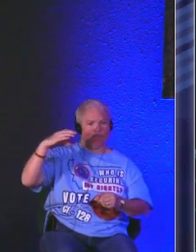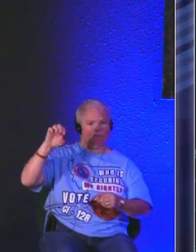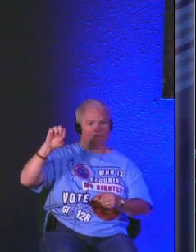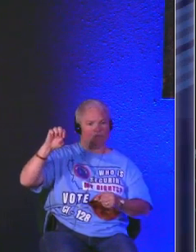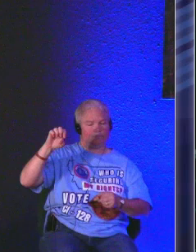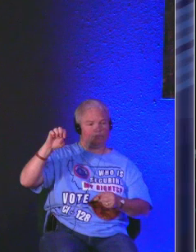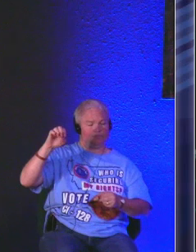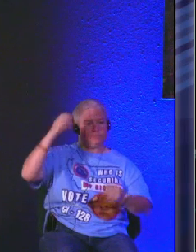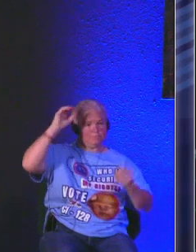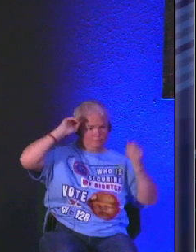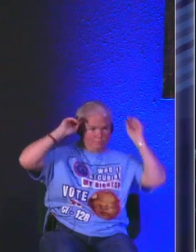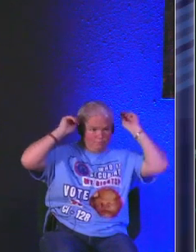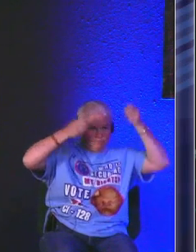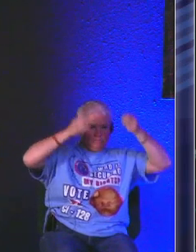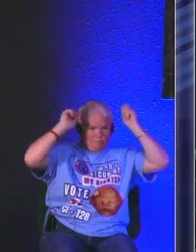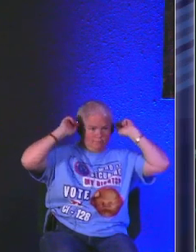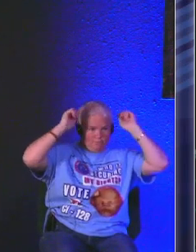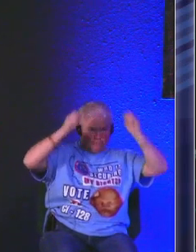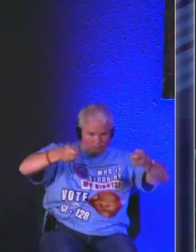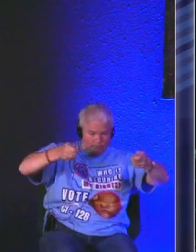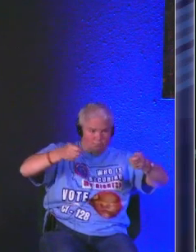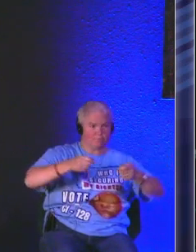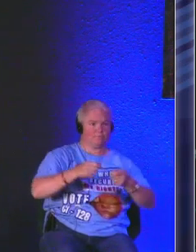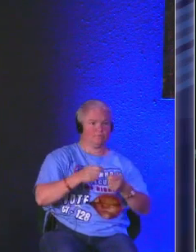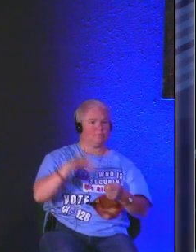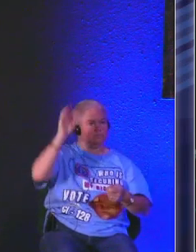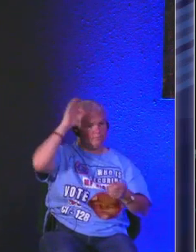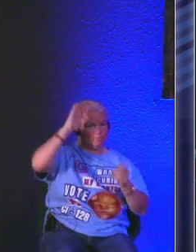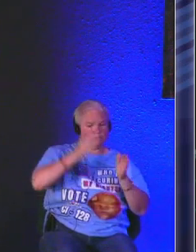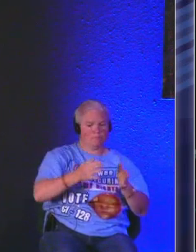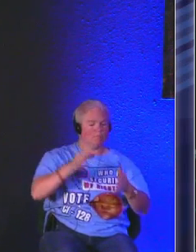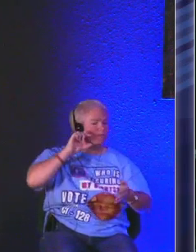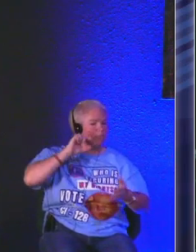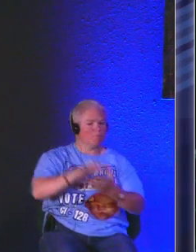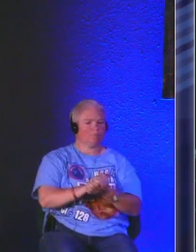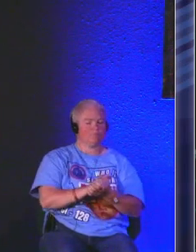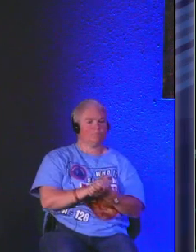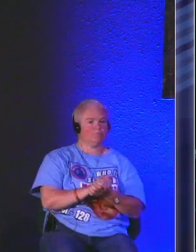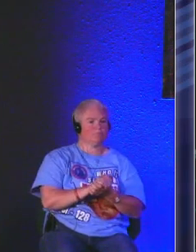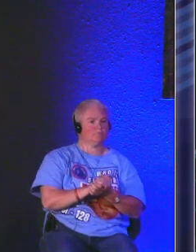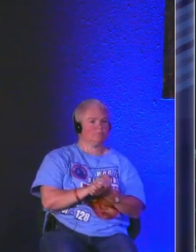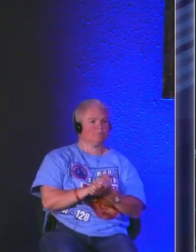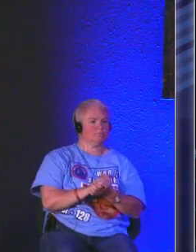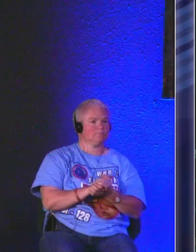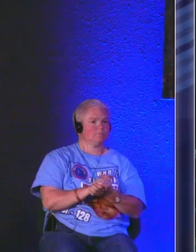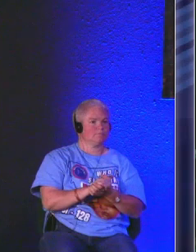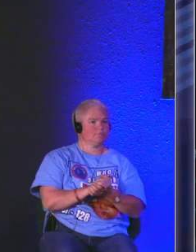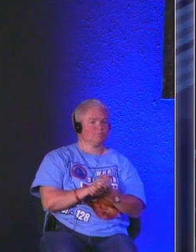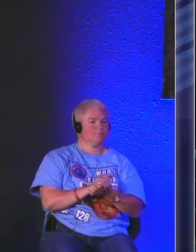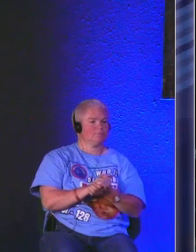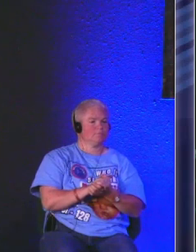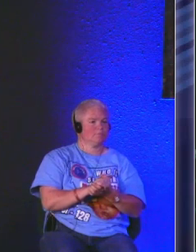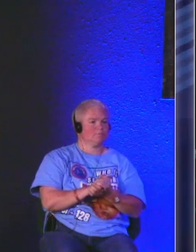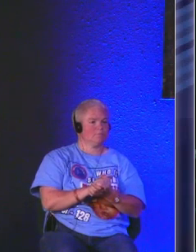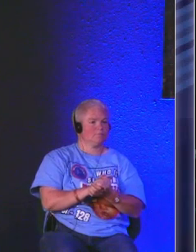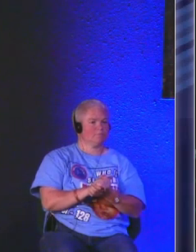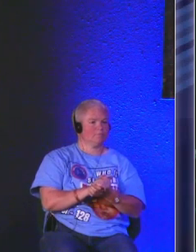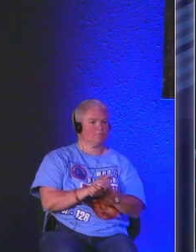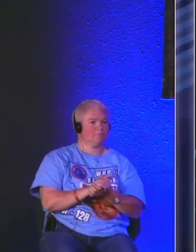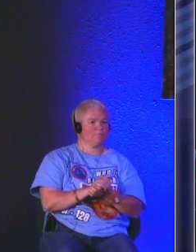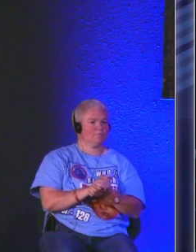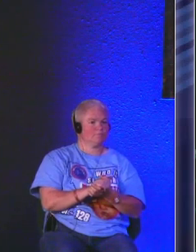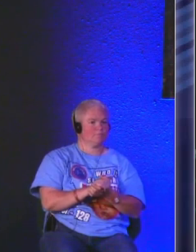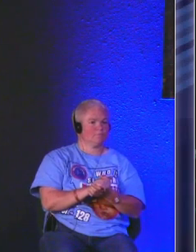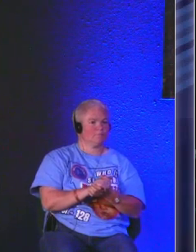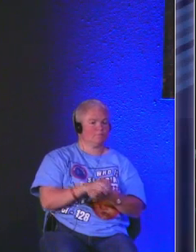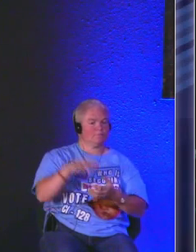there for his hat and then pastor's wife uh that is